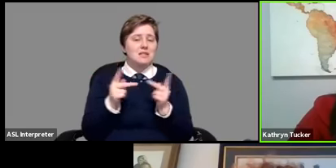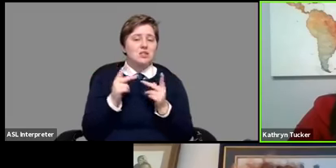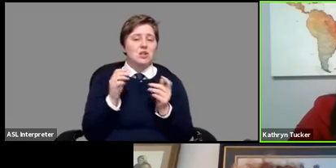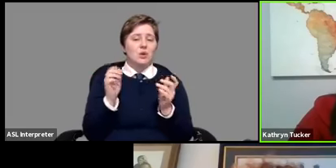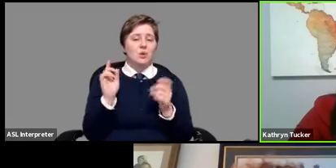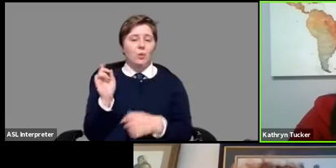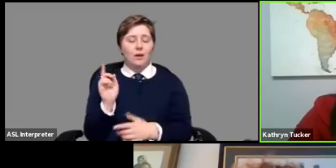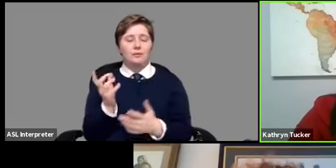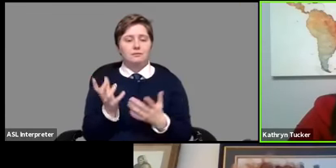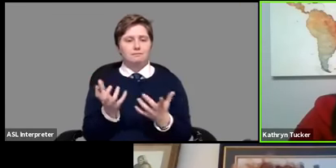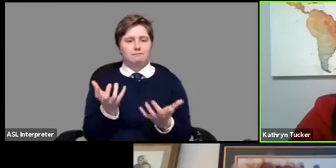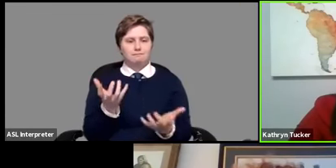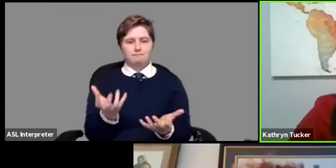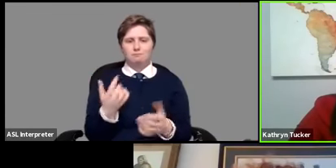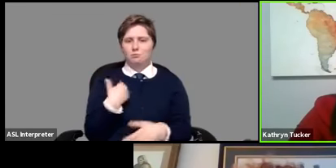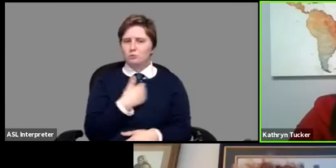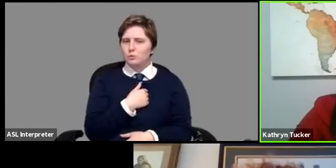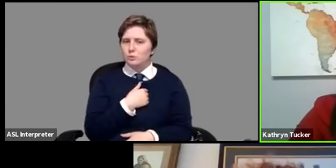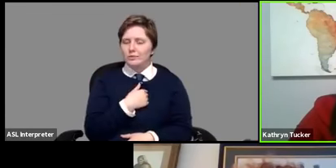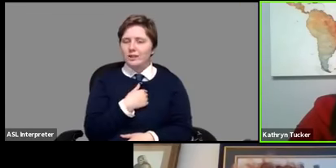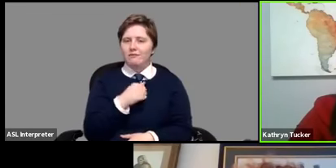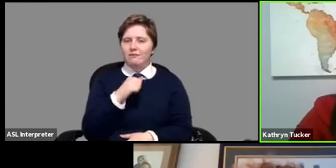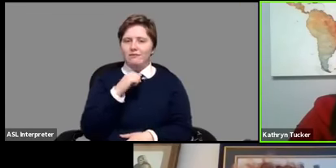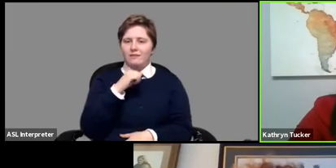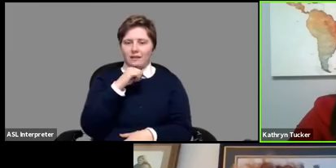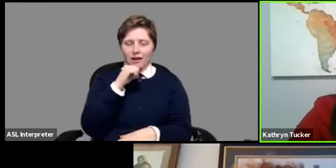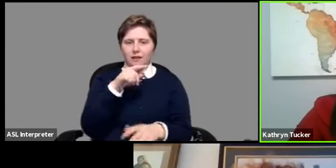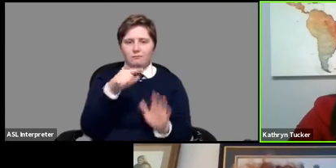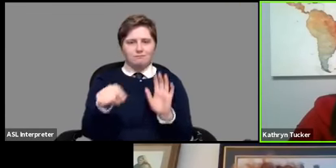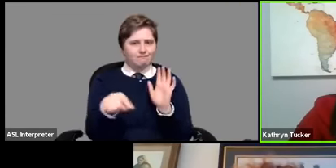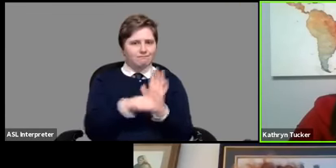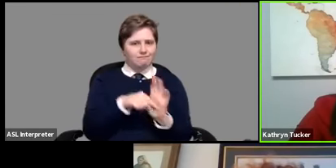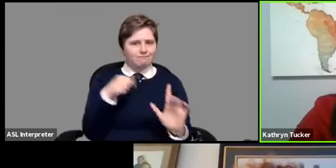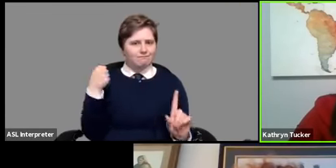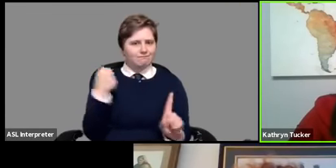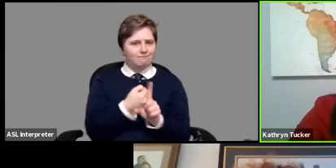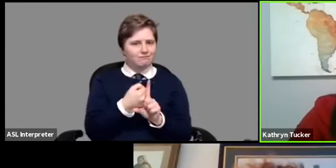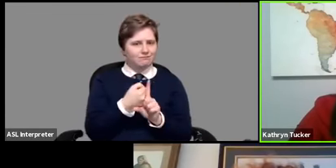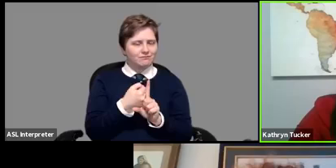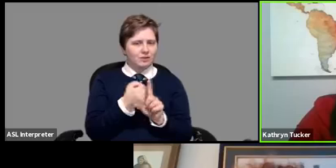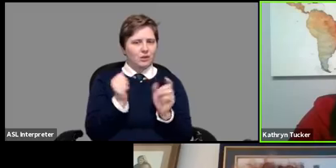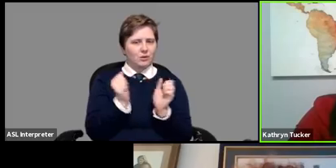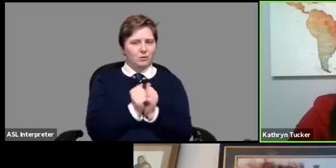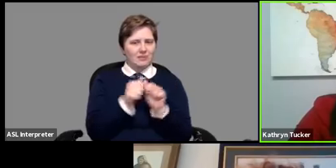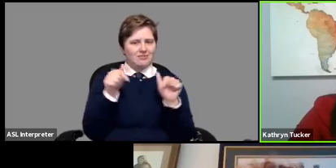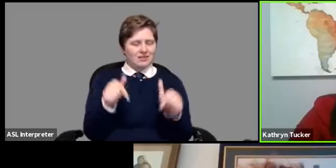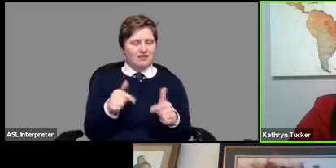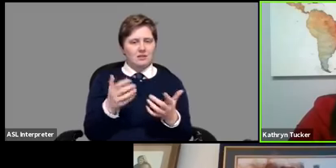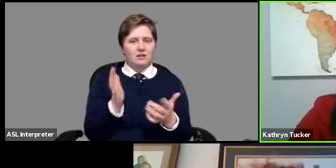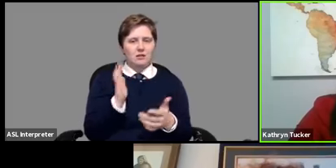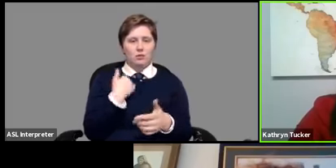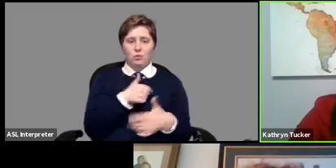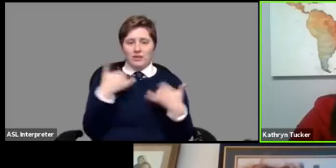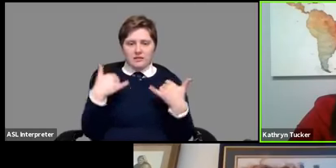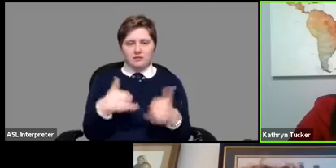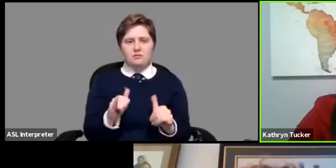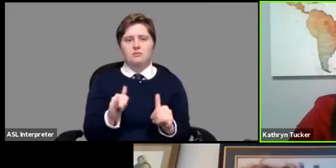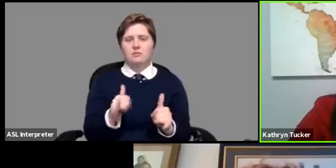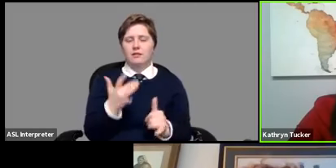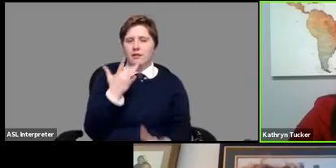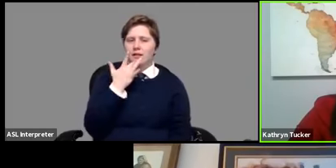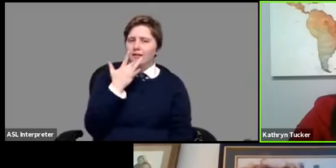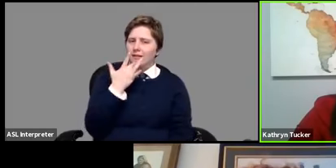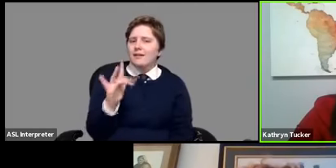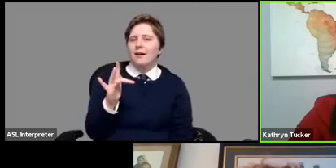you know we've not necessarily been adverse um and um adversely impacted and are still you know lucky